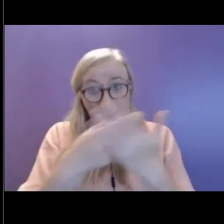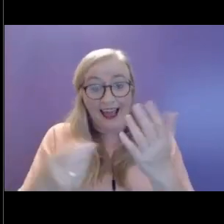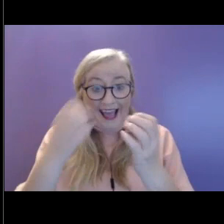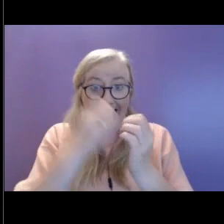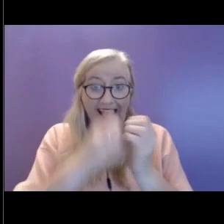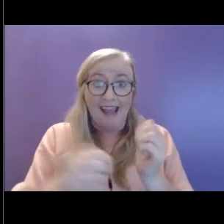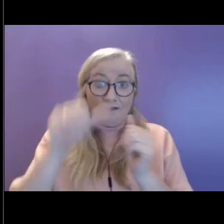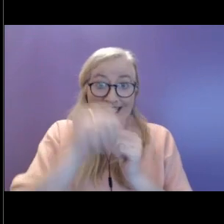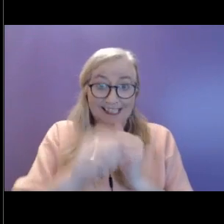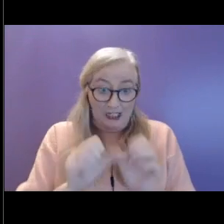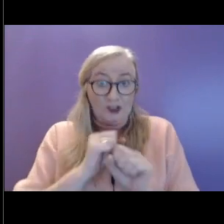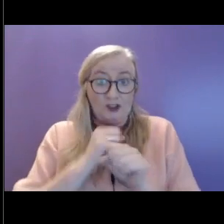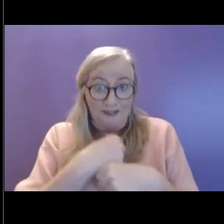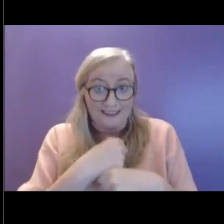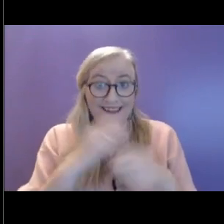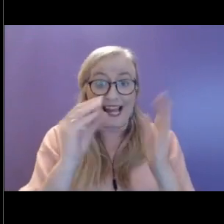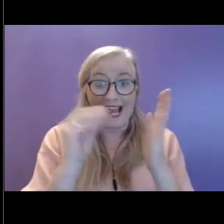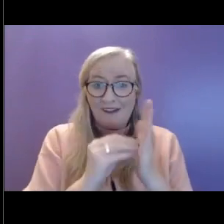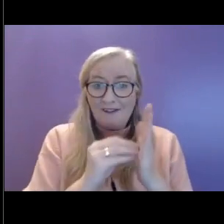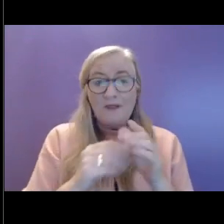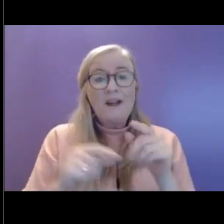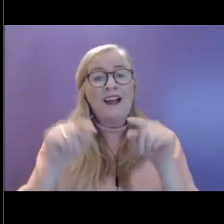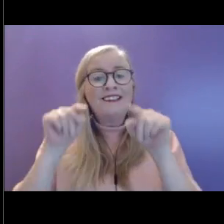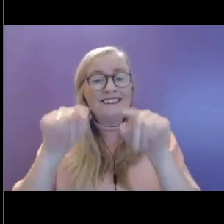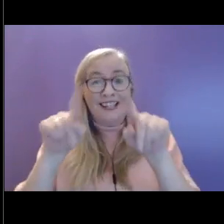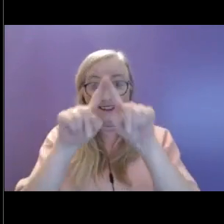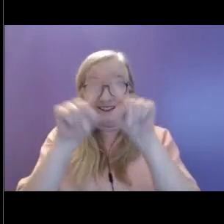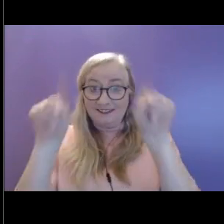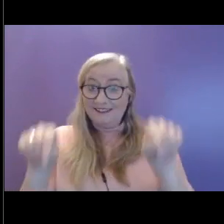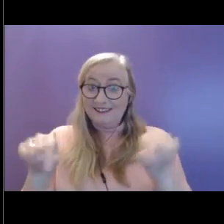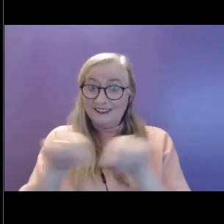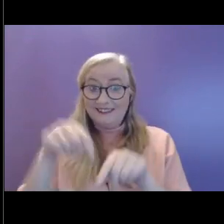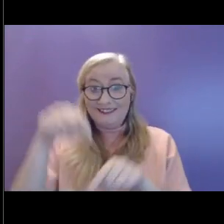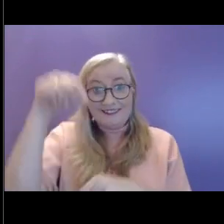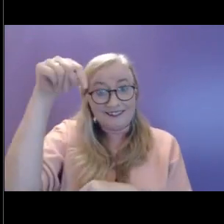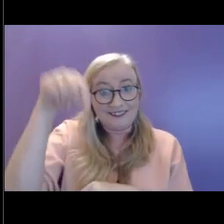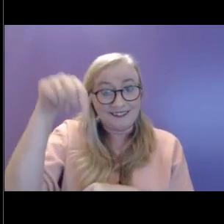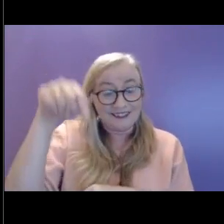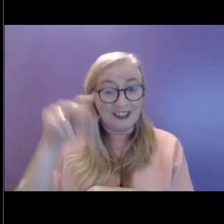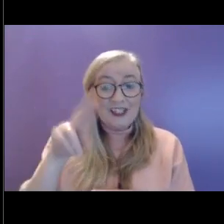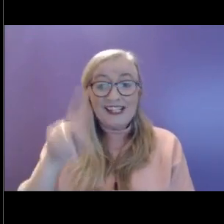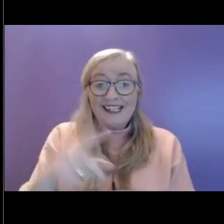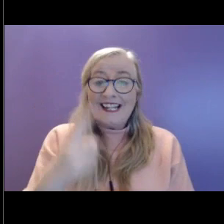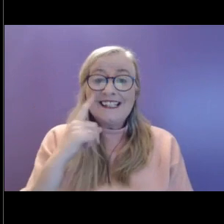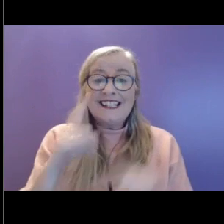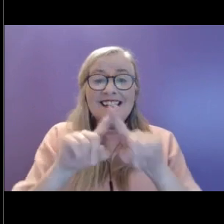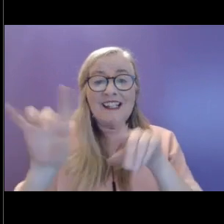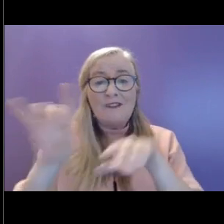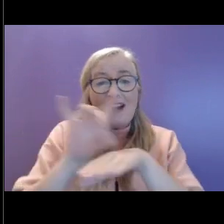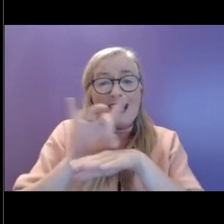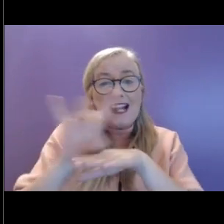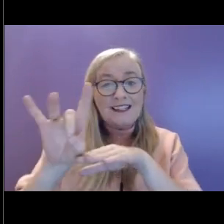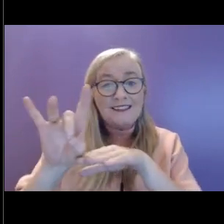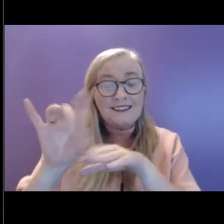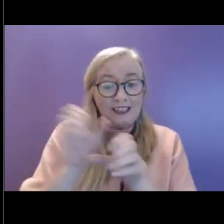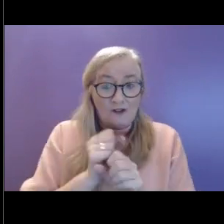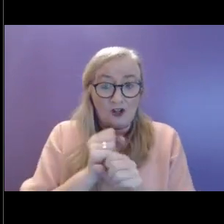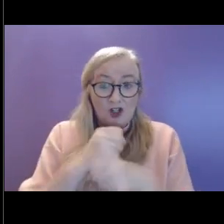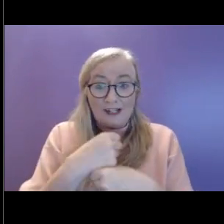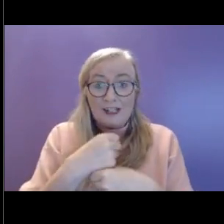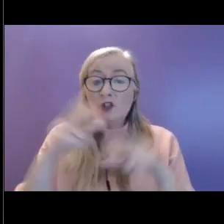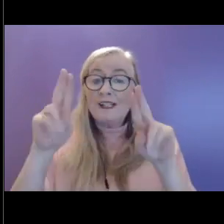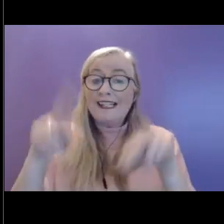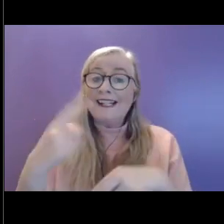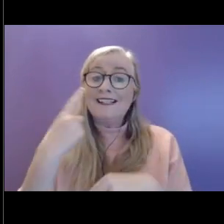stresses. So this model outlines some of the kind of different levels where we might experience stress. So we see at the bottom